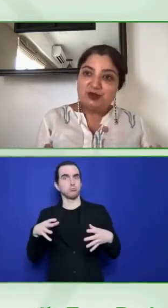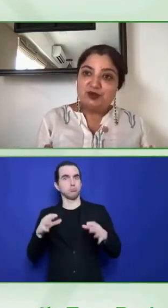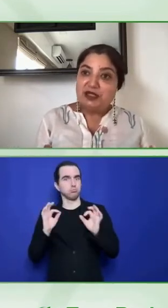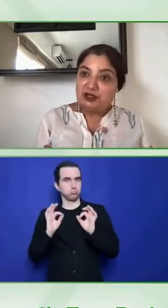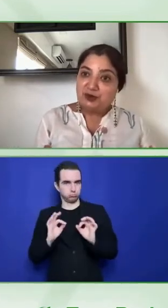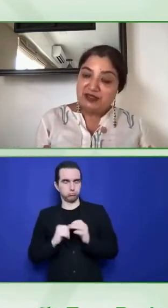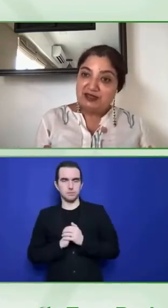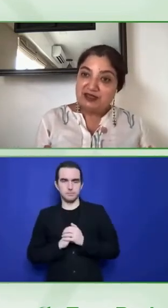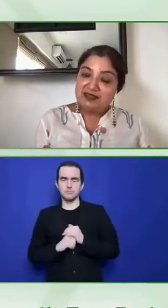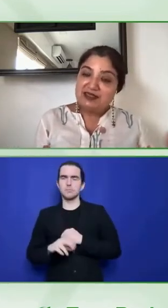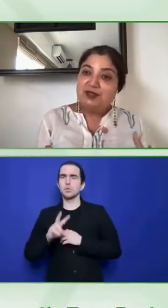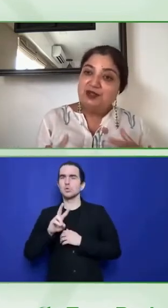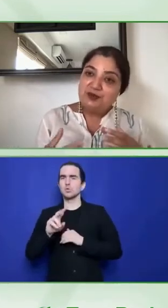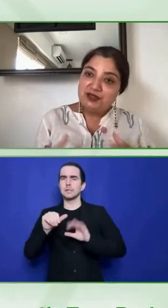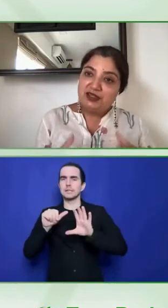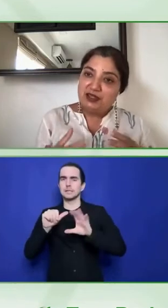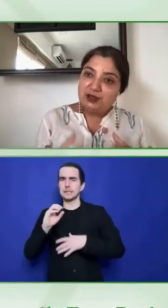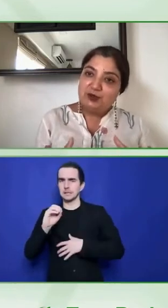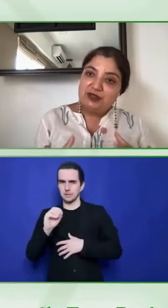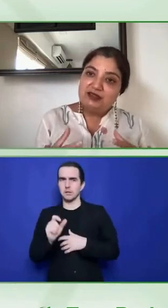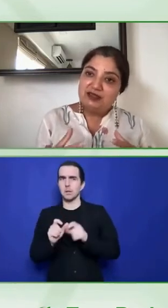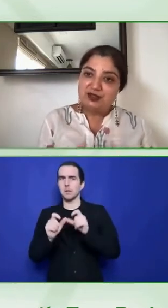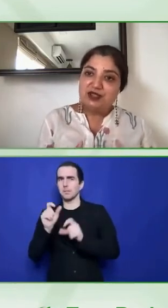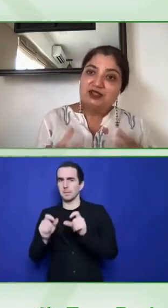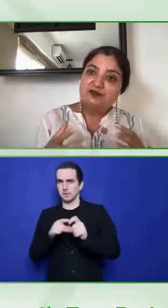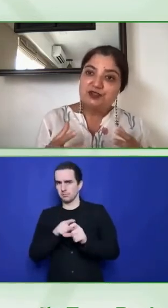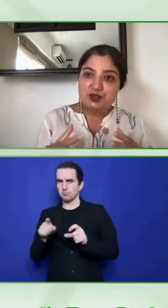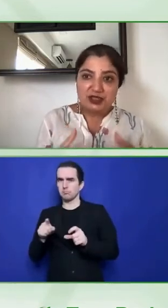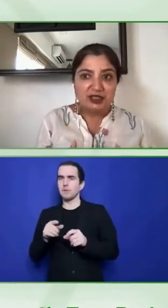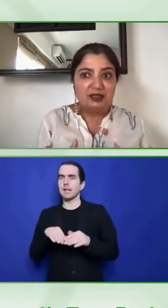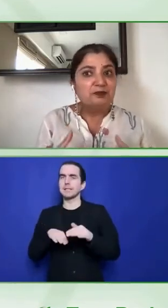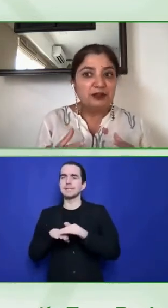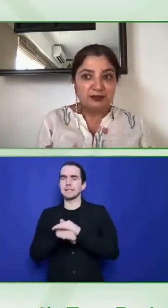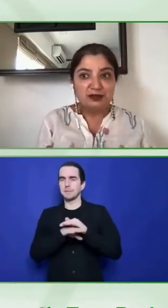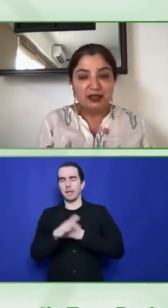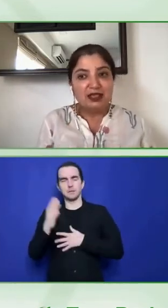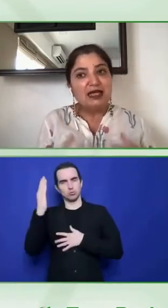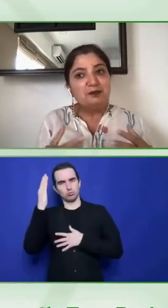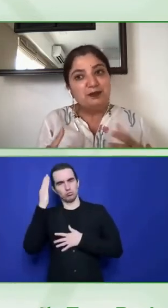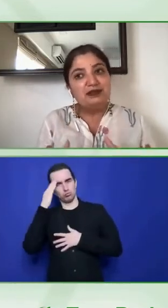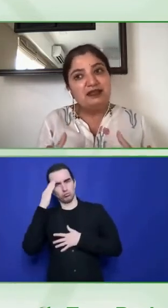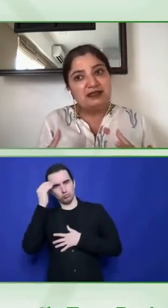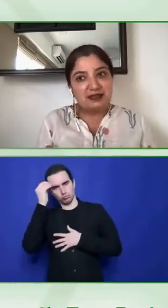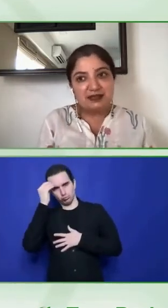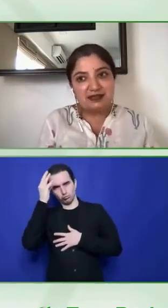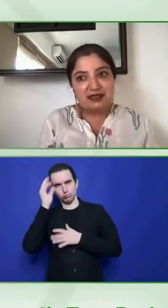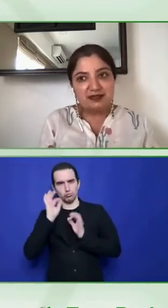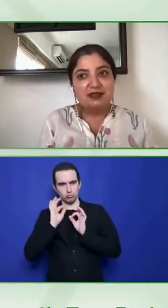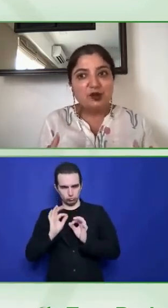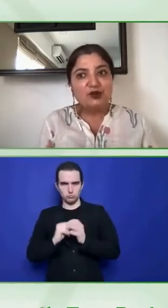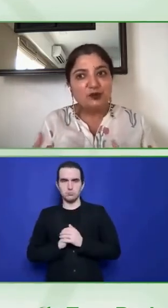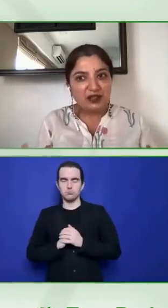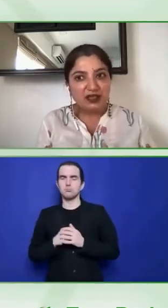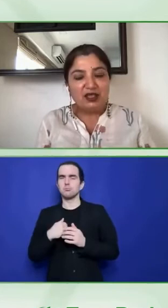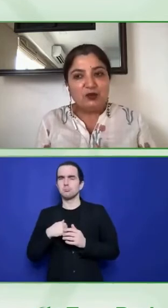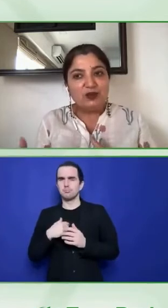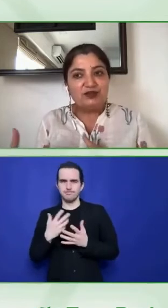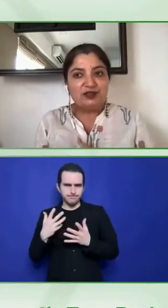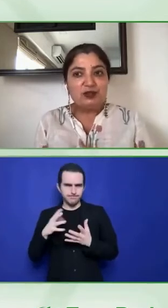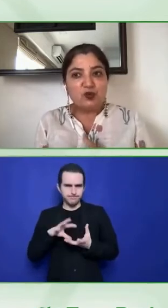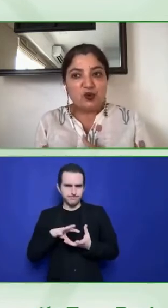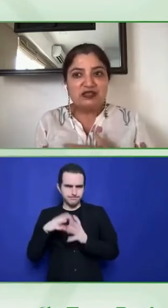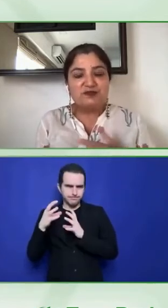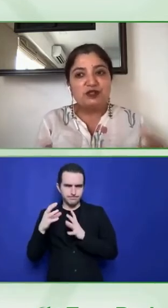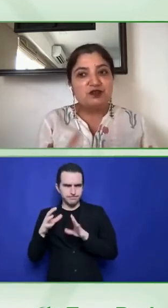ask me, how did you go about doing this? And we really looked at the strength of training people and building skill set along the way,